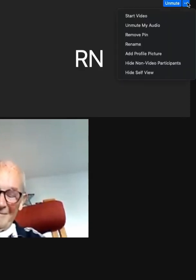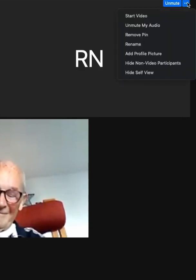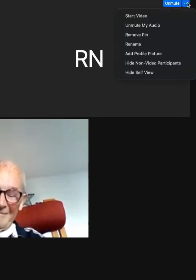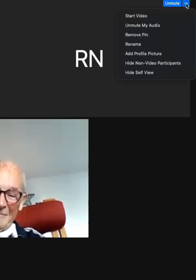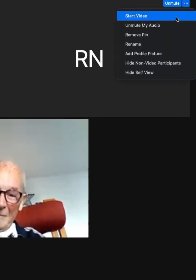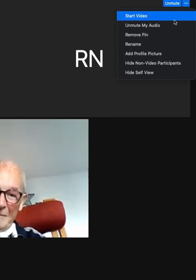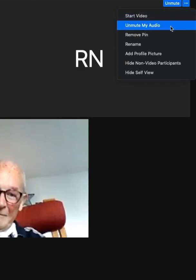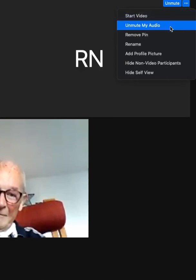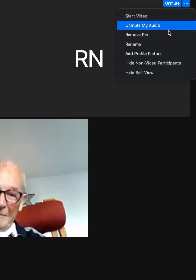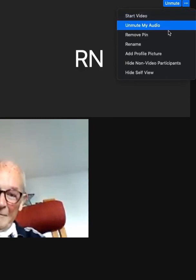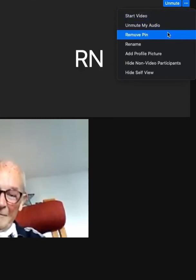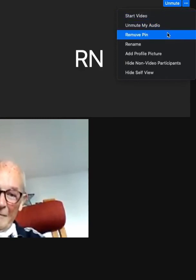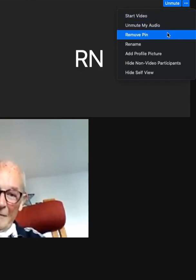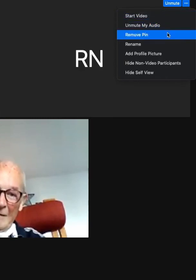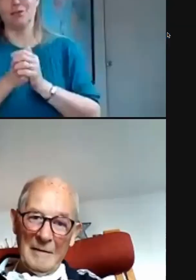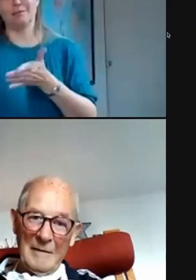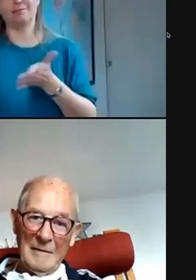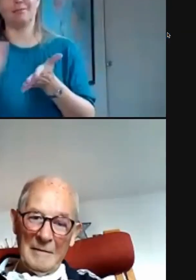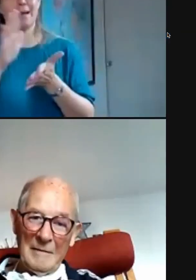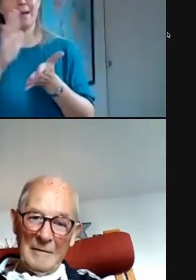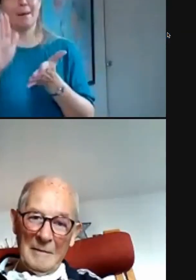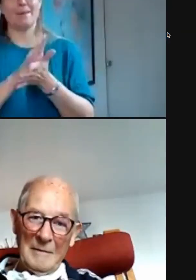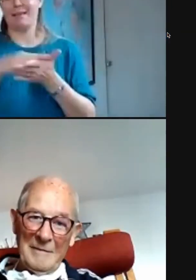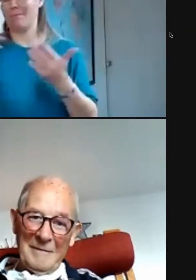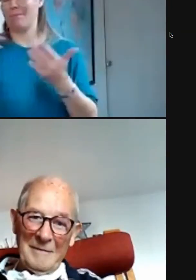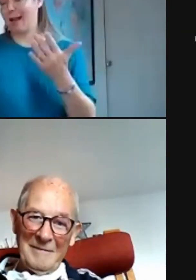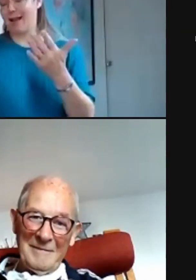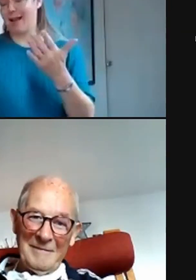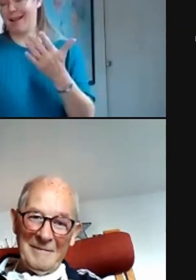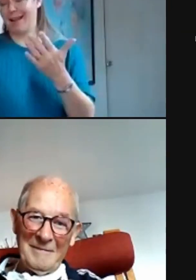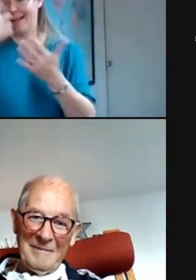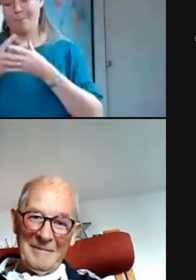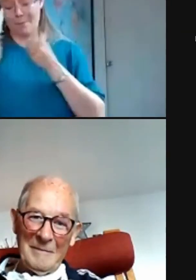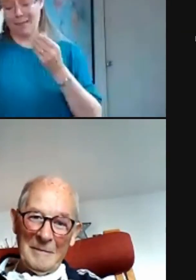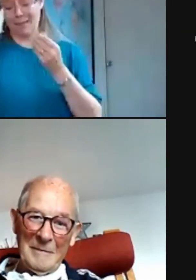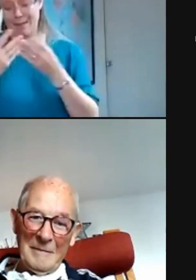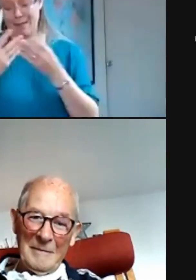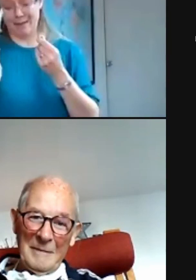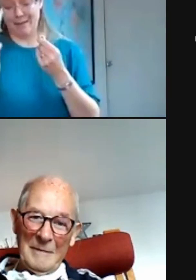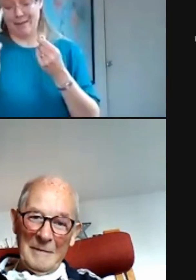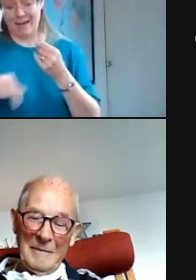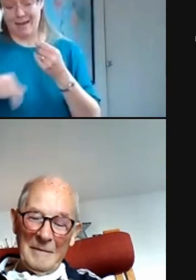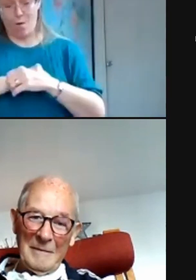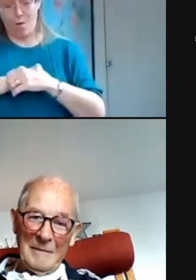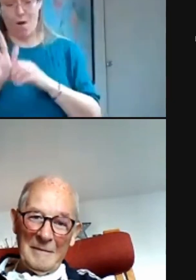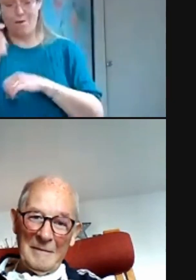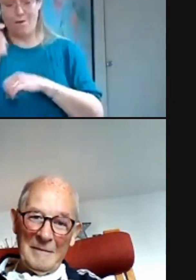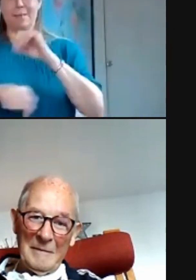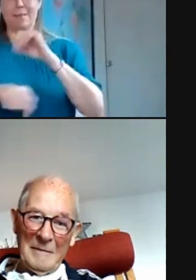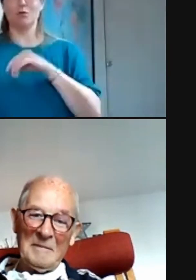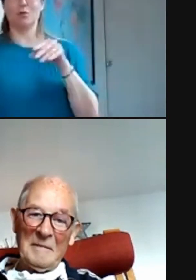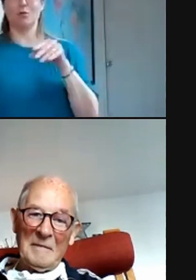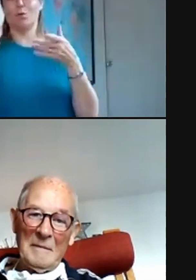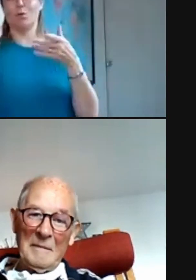Thank you. you. I'm so glad that after all these years, the difficulties of this pandemic have still meant that